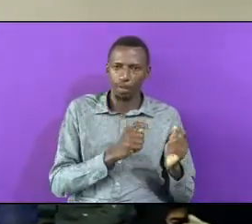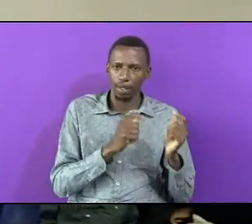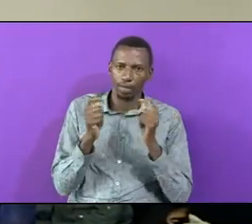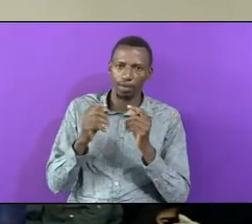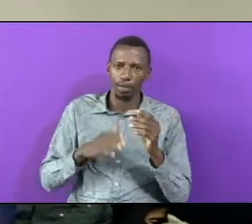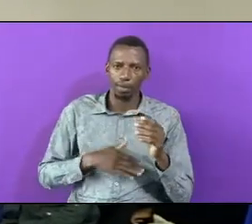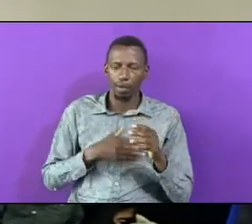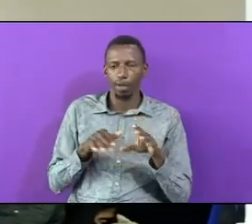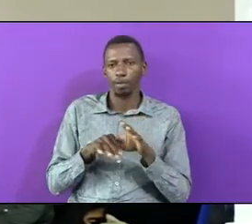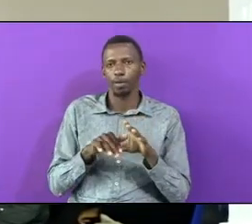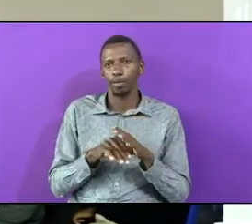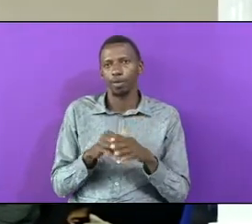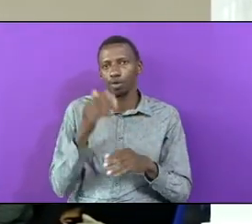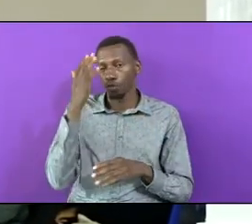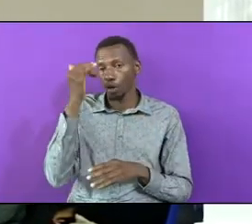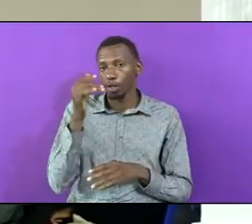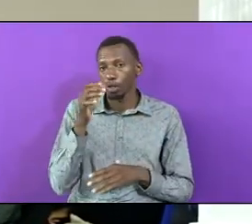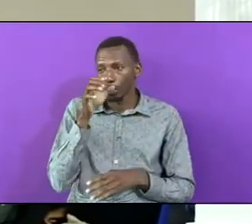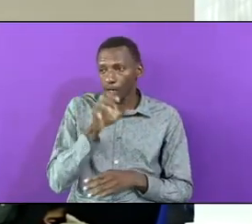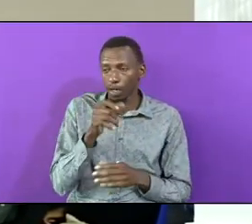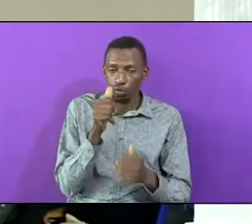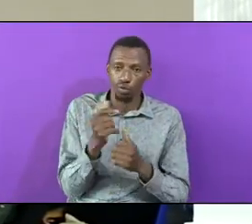Because Of The Curs That Is Coming In